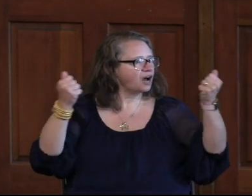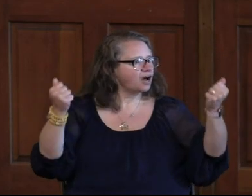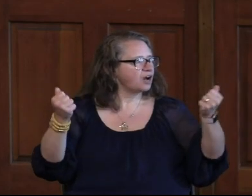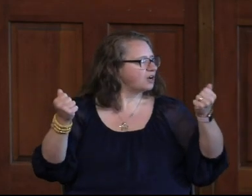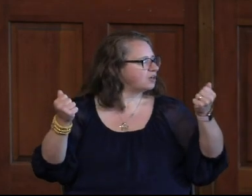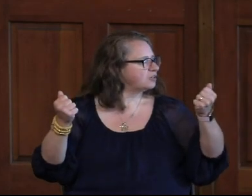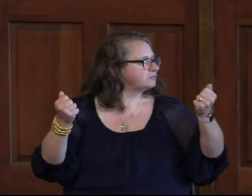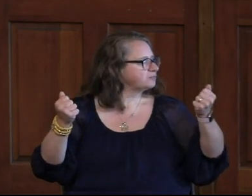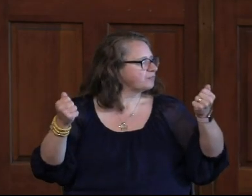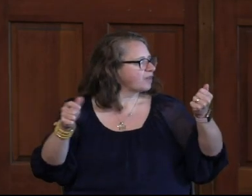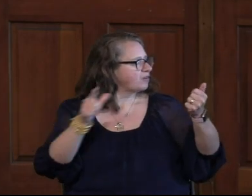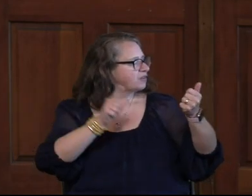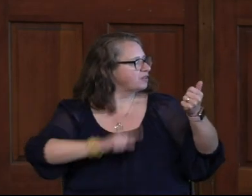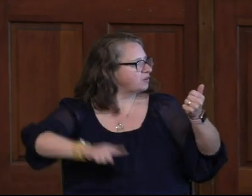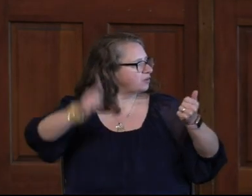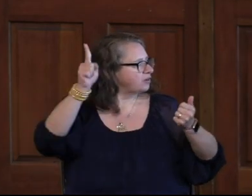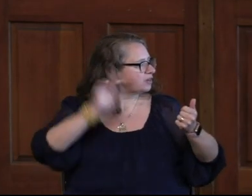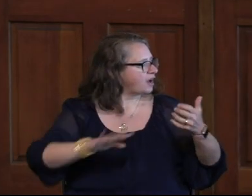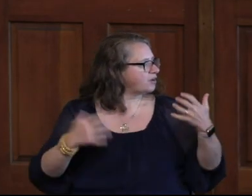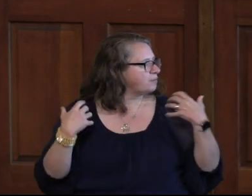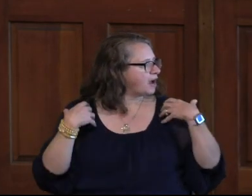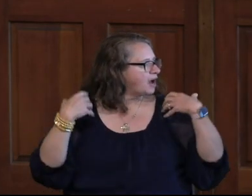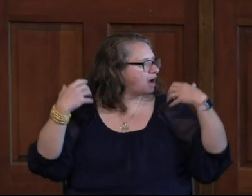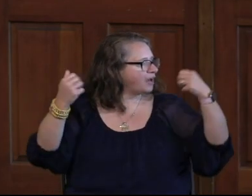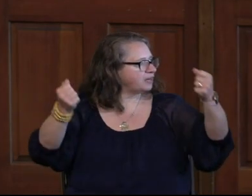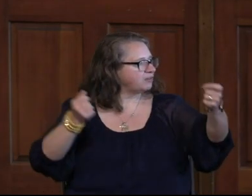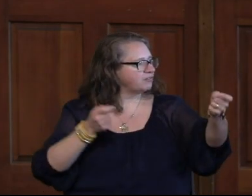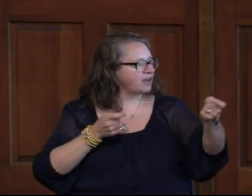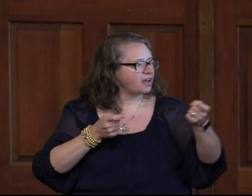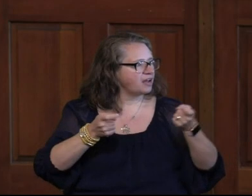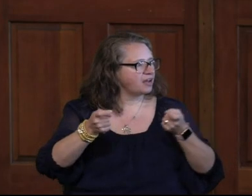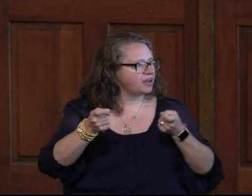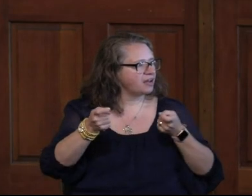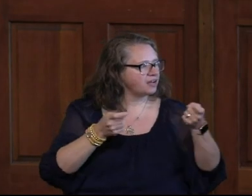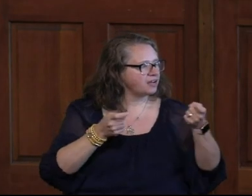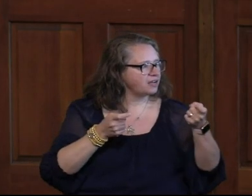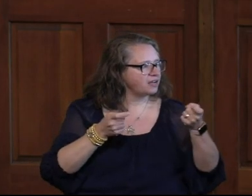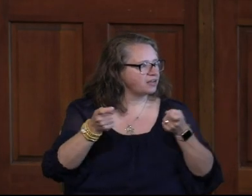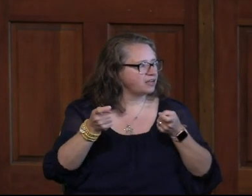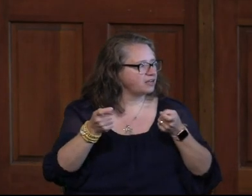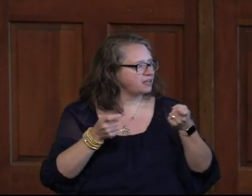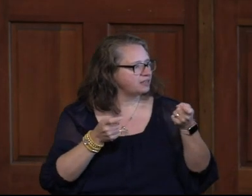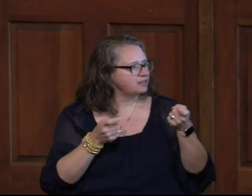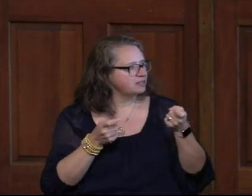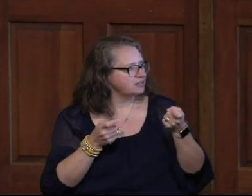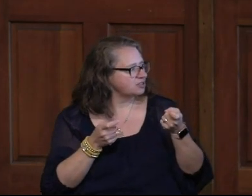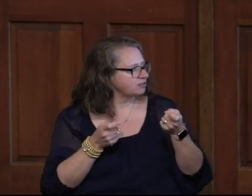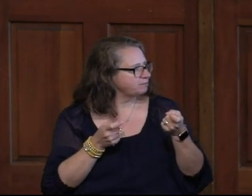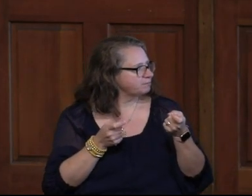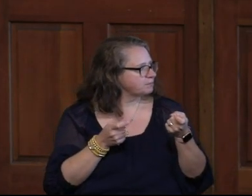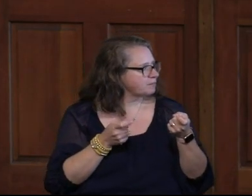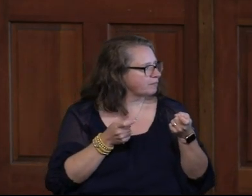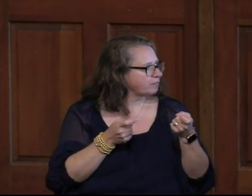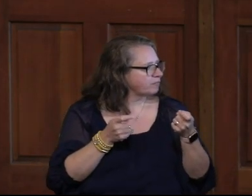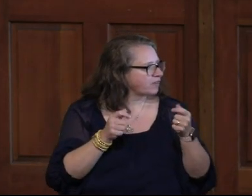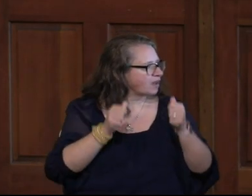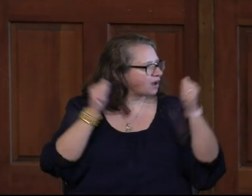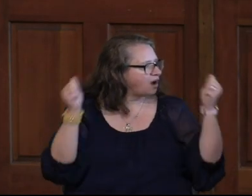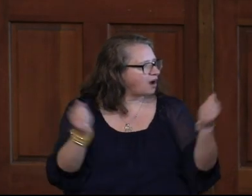Alleluia. For the Lord God Almighty reigns.